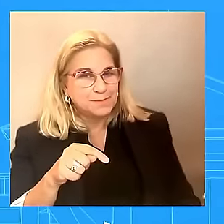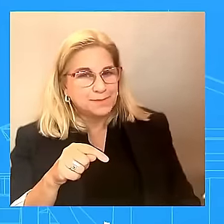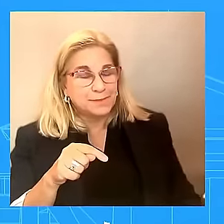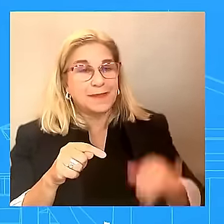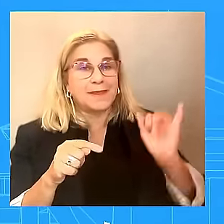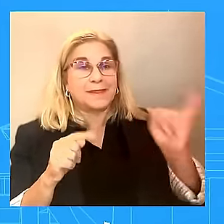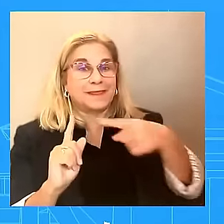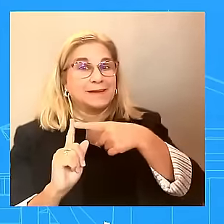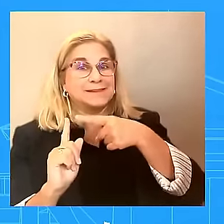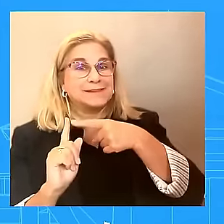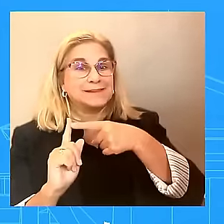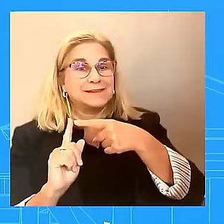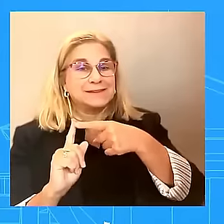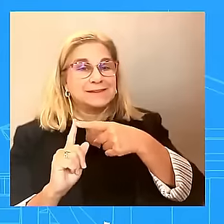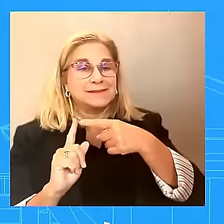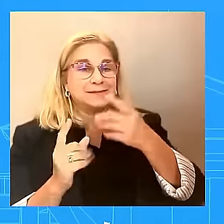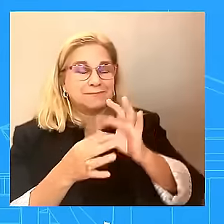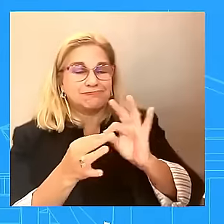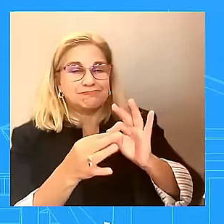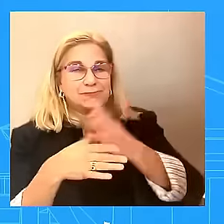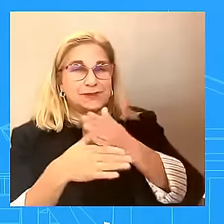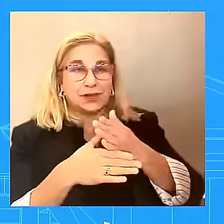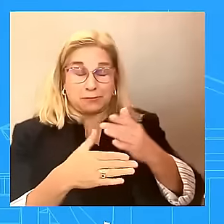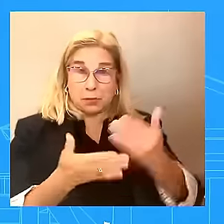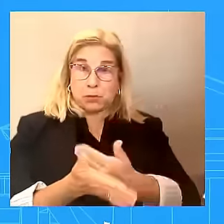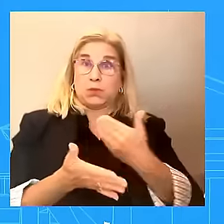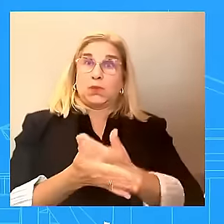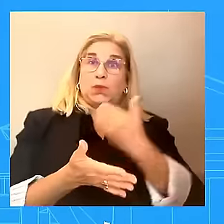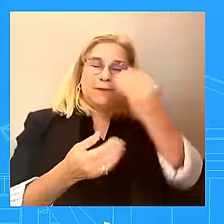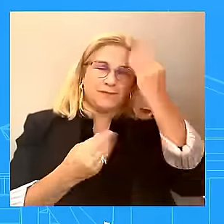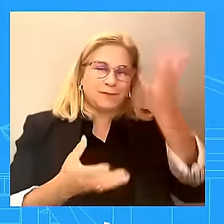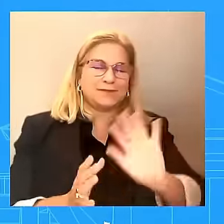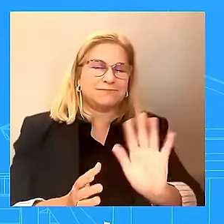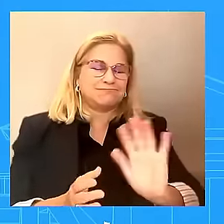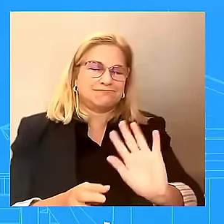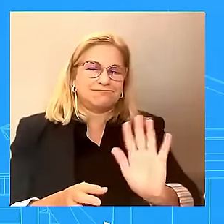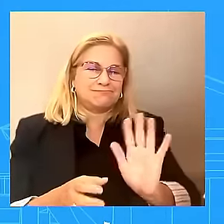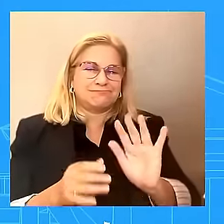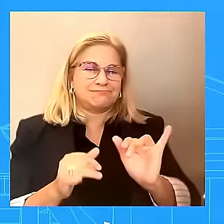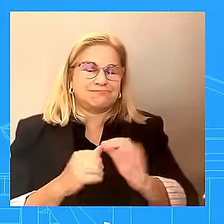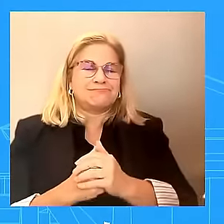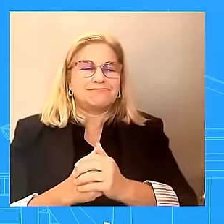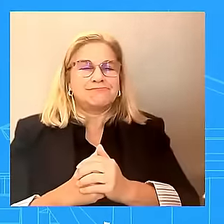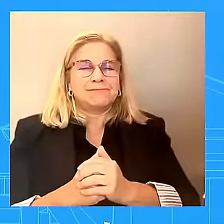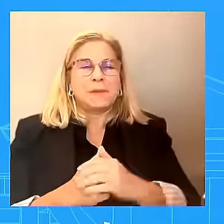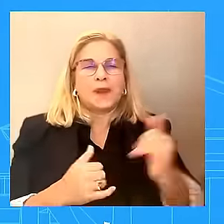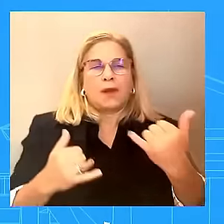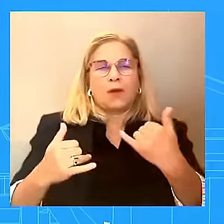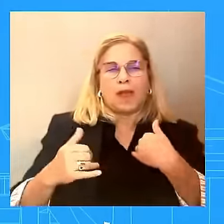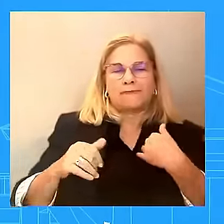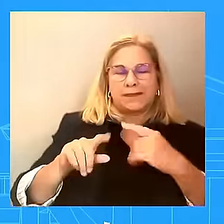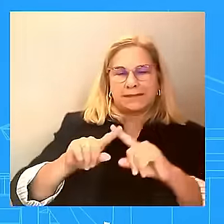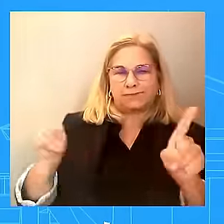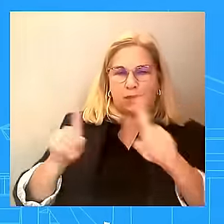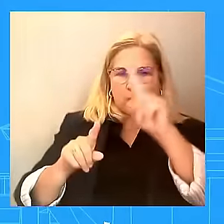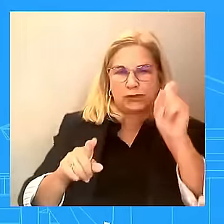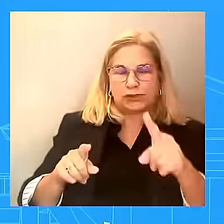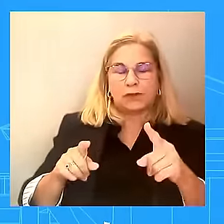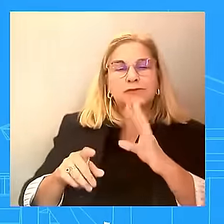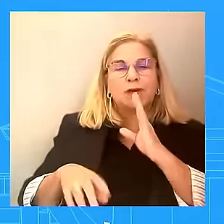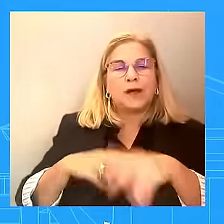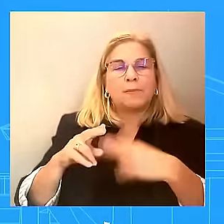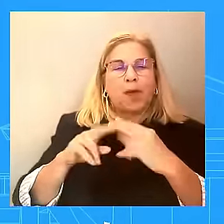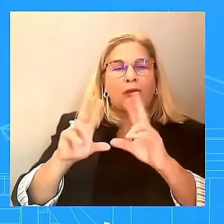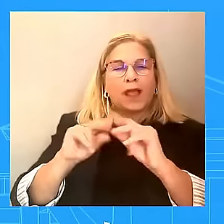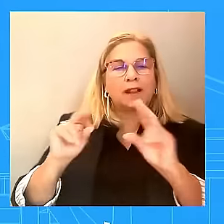New announcement. Just separately on this Lebanon ceasefire proposal that was released last night. I'm sure you saw the Prime Minister's office